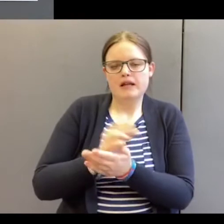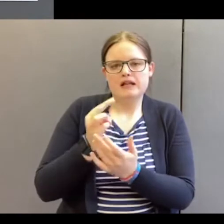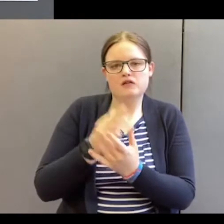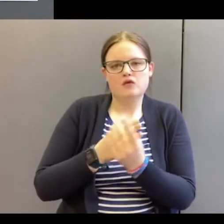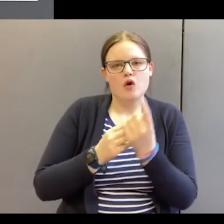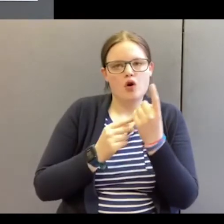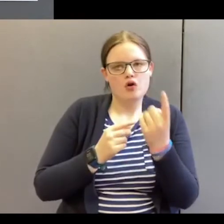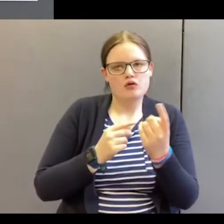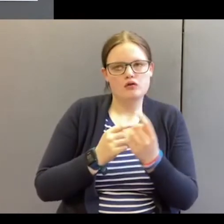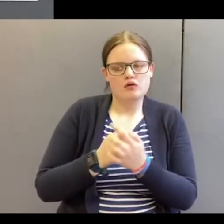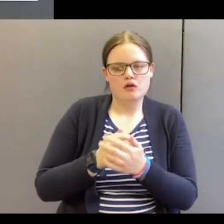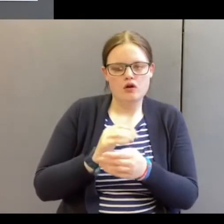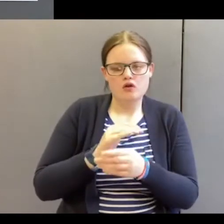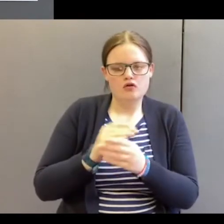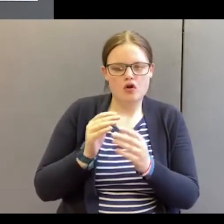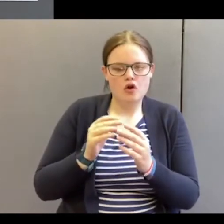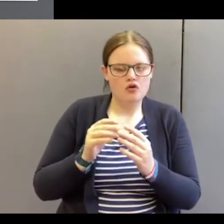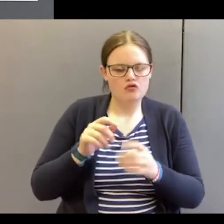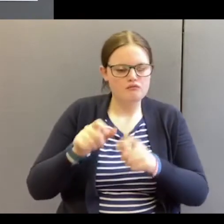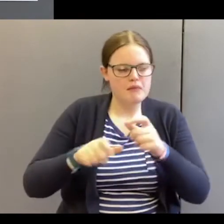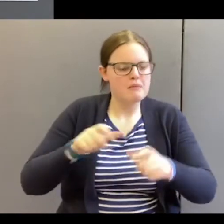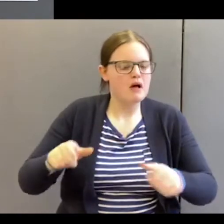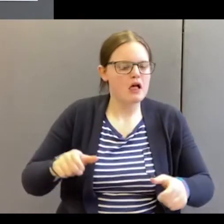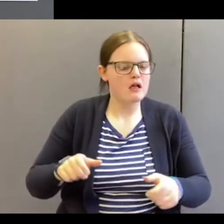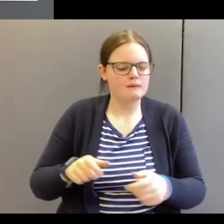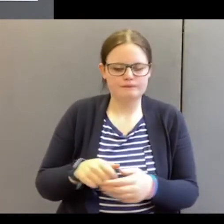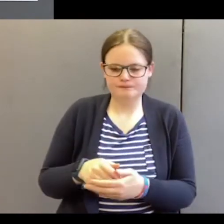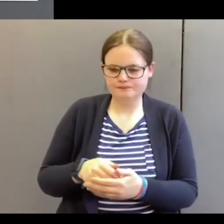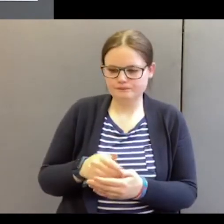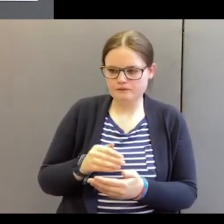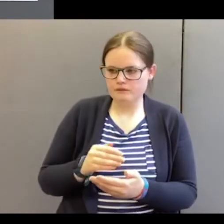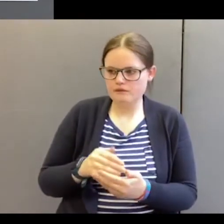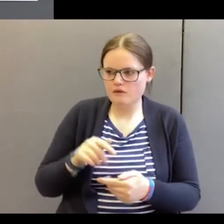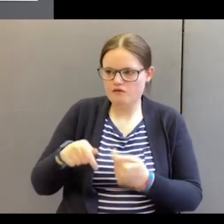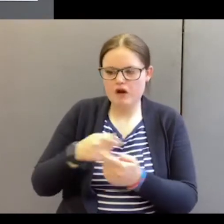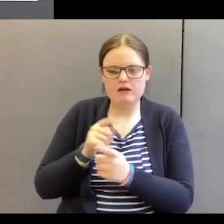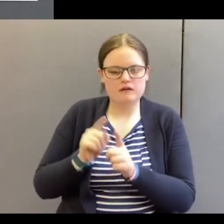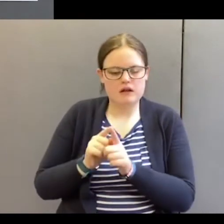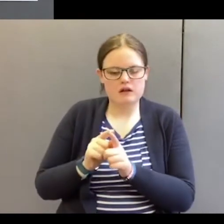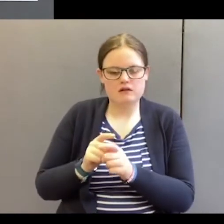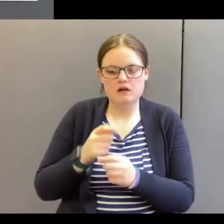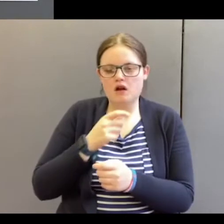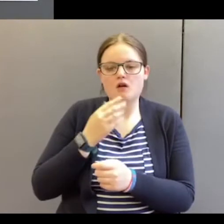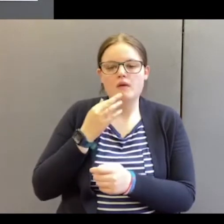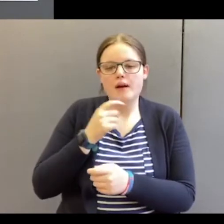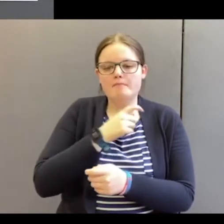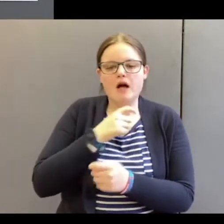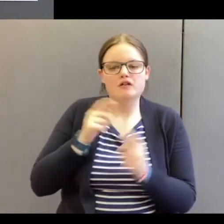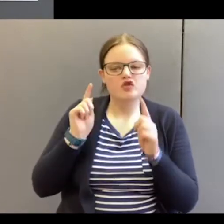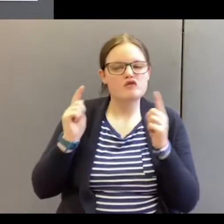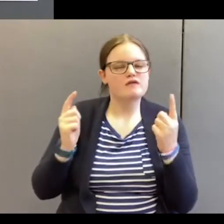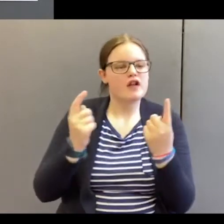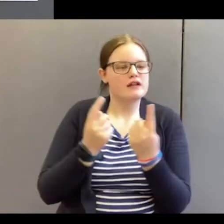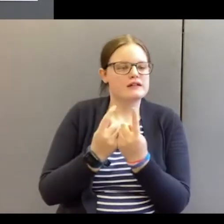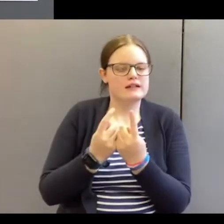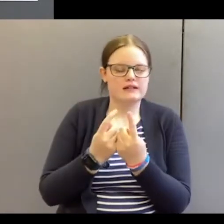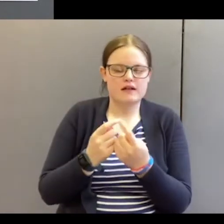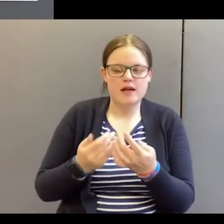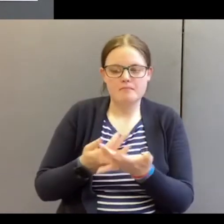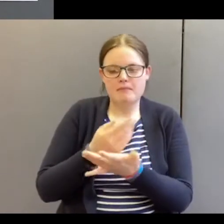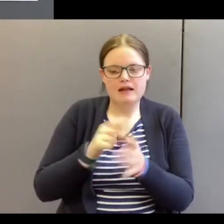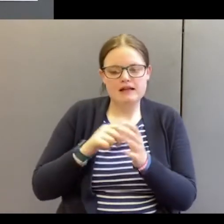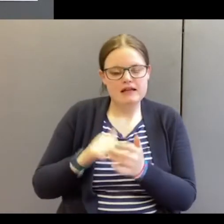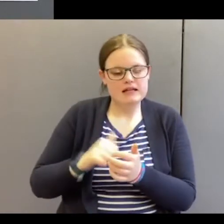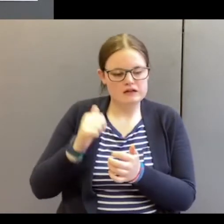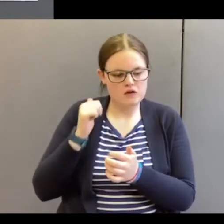and not the crowd which is around us. When I was at university, many years